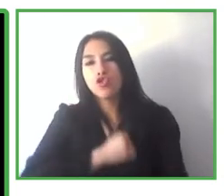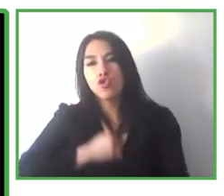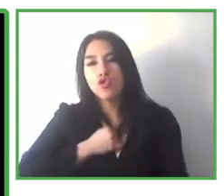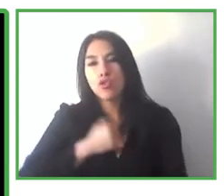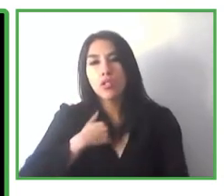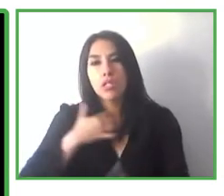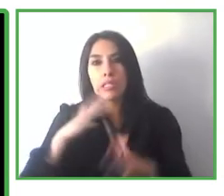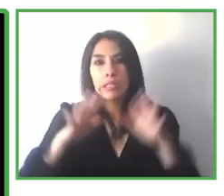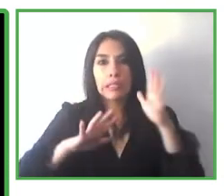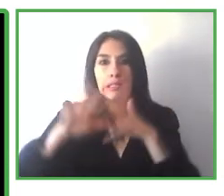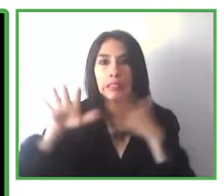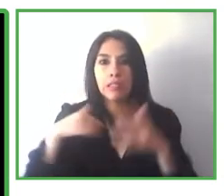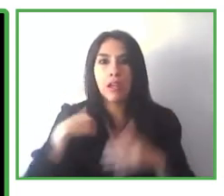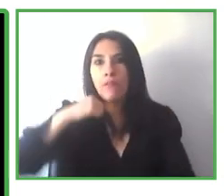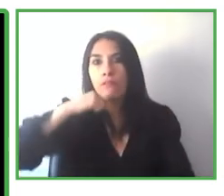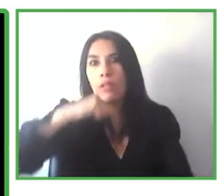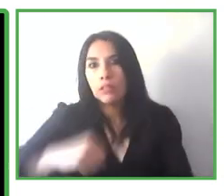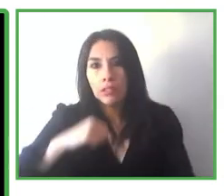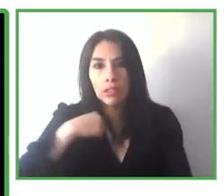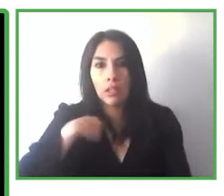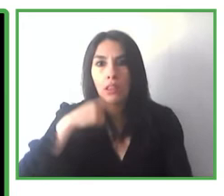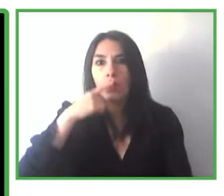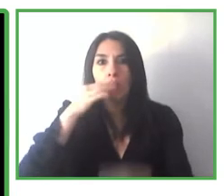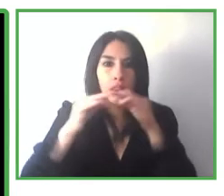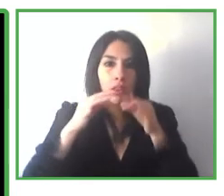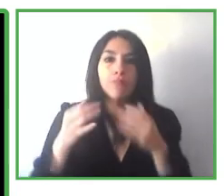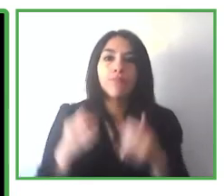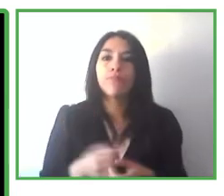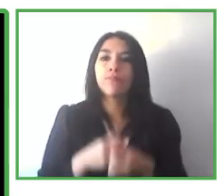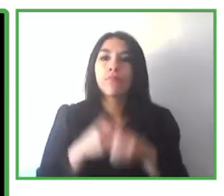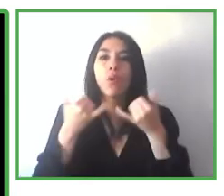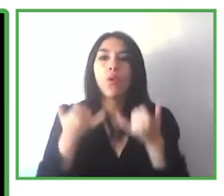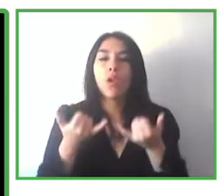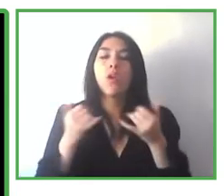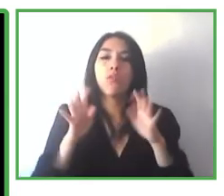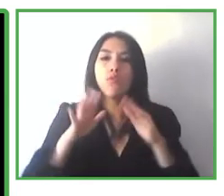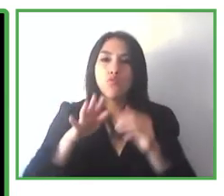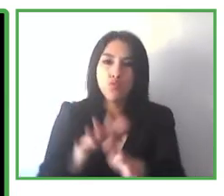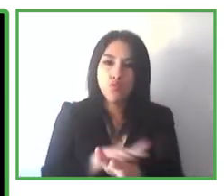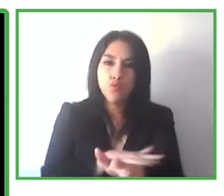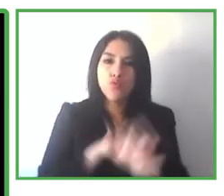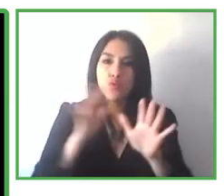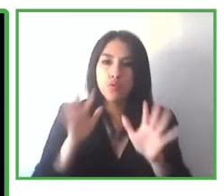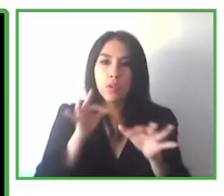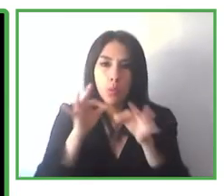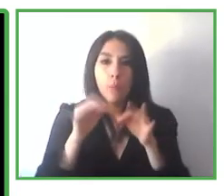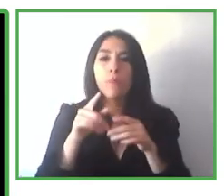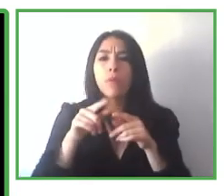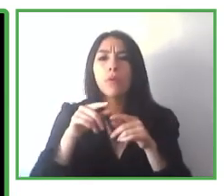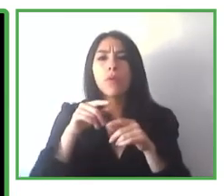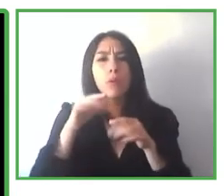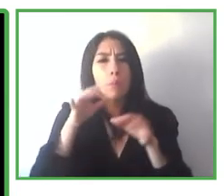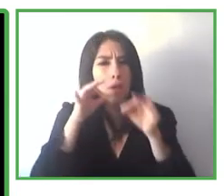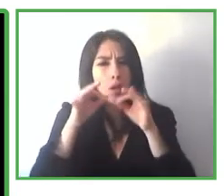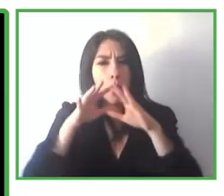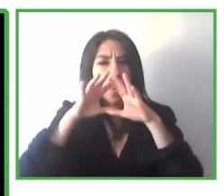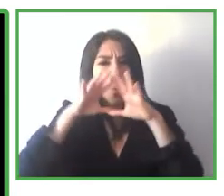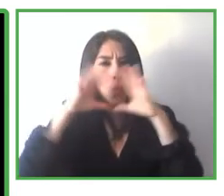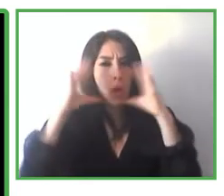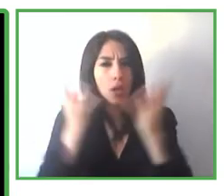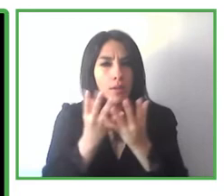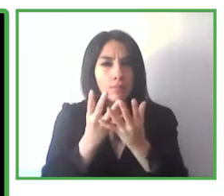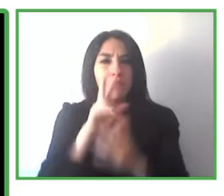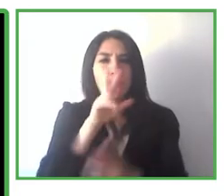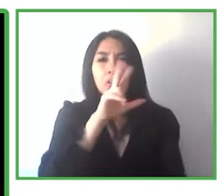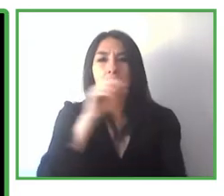fast. I try to do it as fast as possible and as agile as possible. So I wanted to tell you that in the world there are about 300